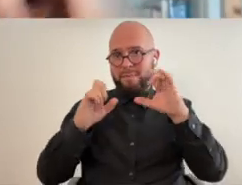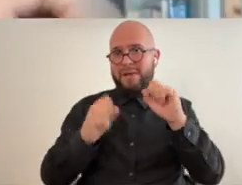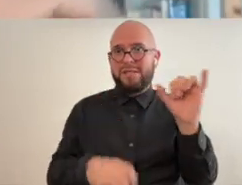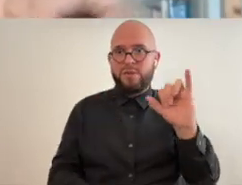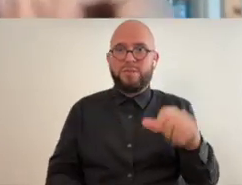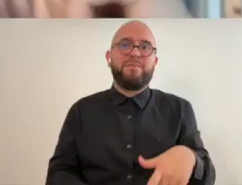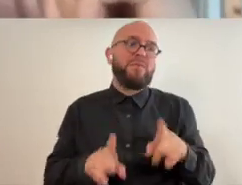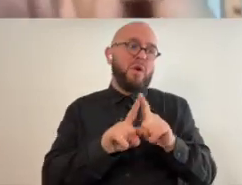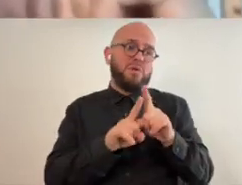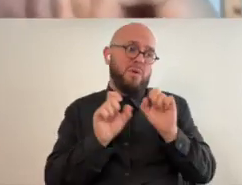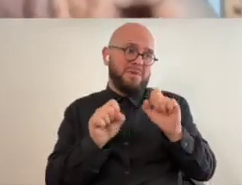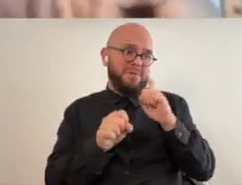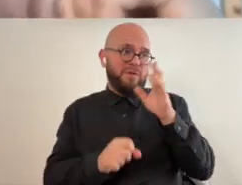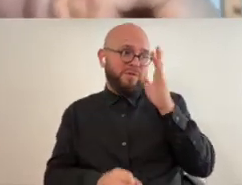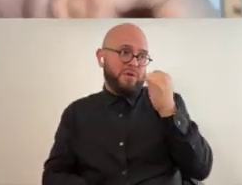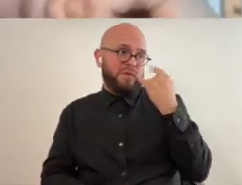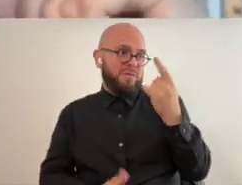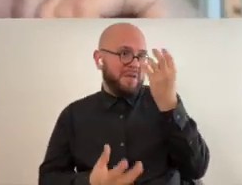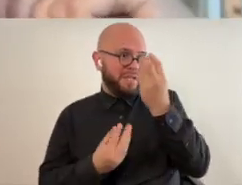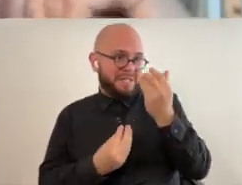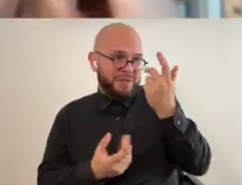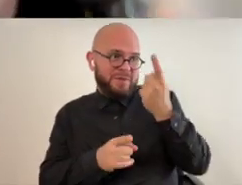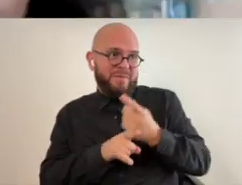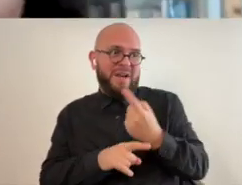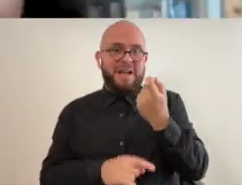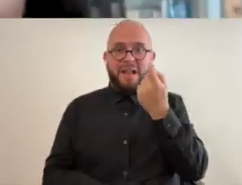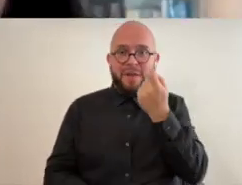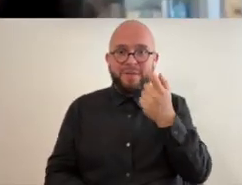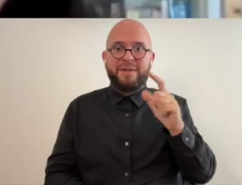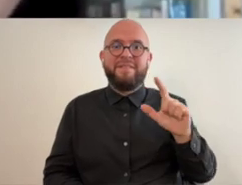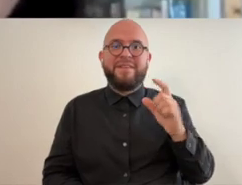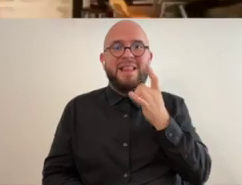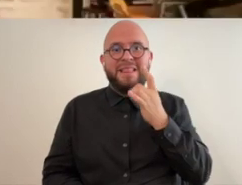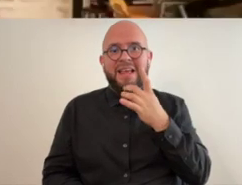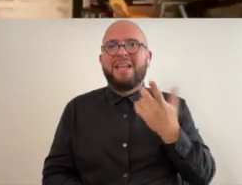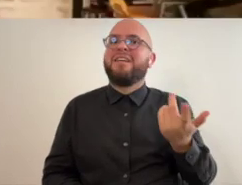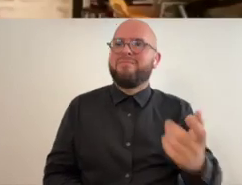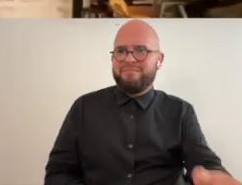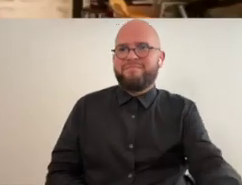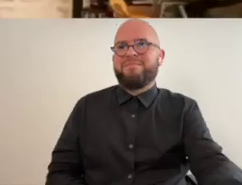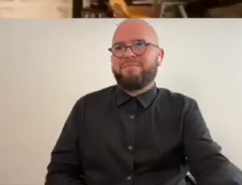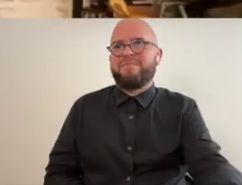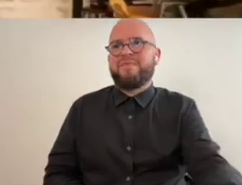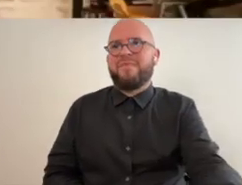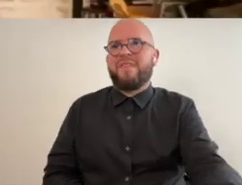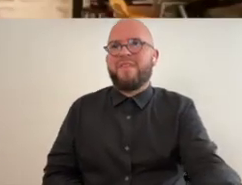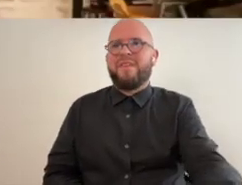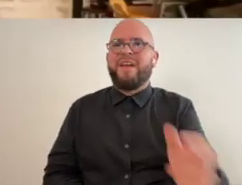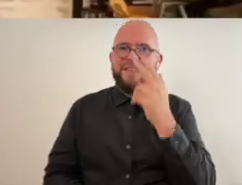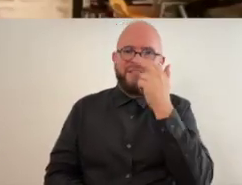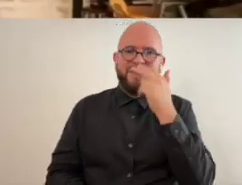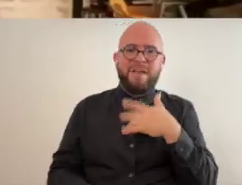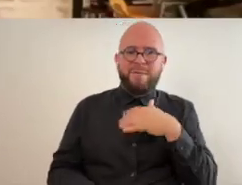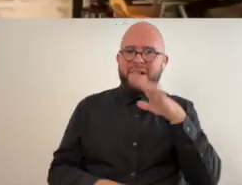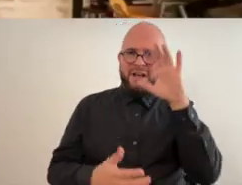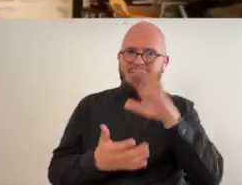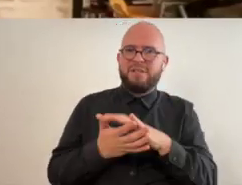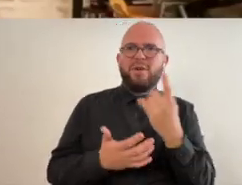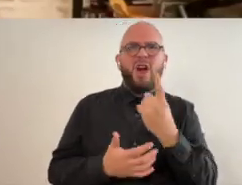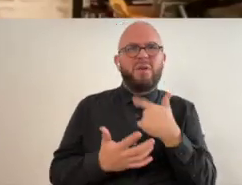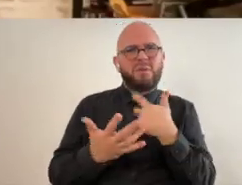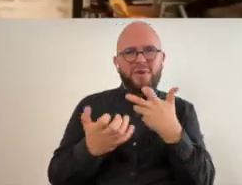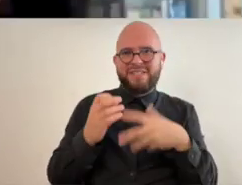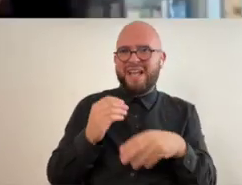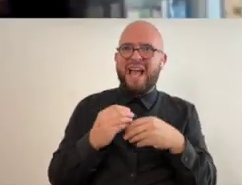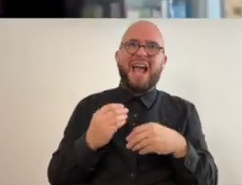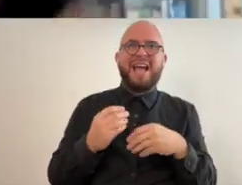future if that's ever something you want to consider a little lighting a little light this is funny my husband always wants to add lighting to these and